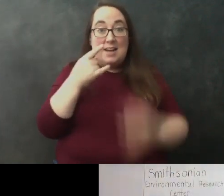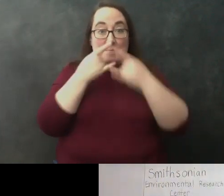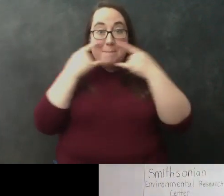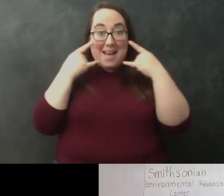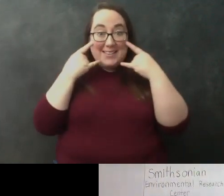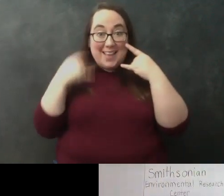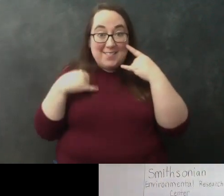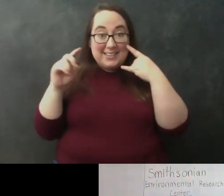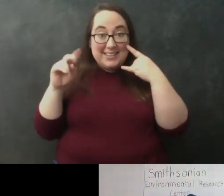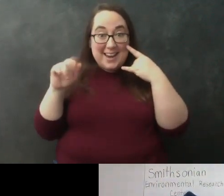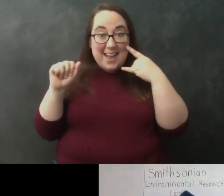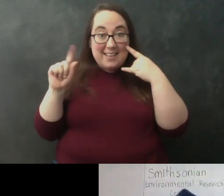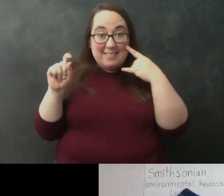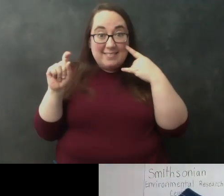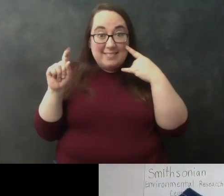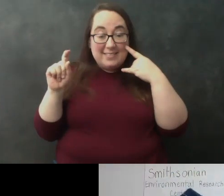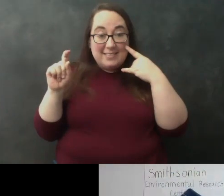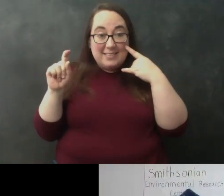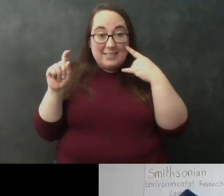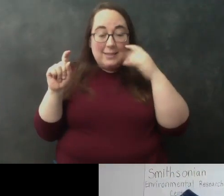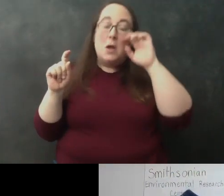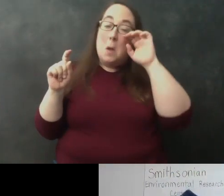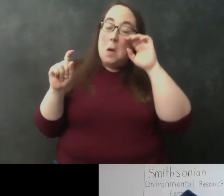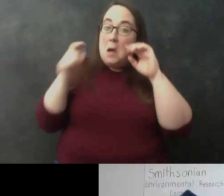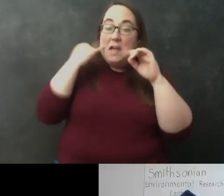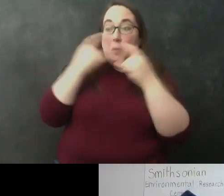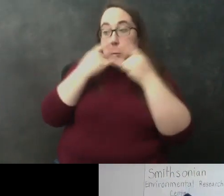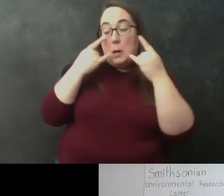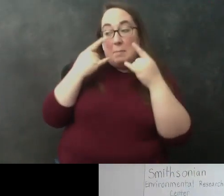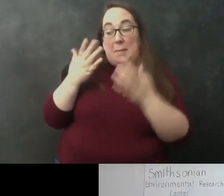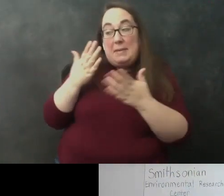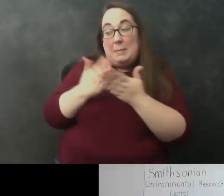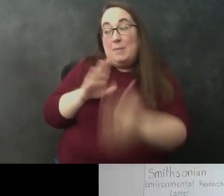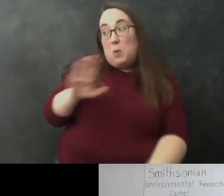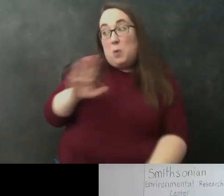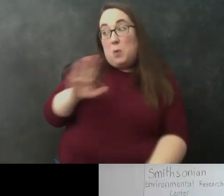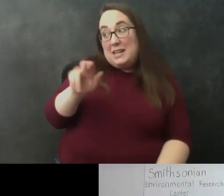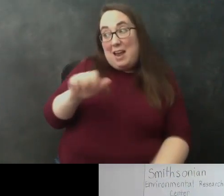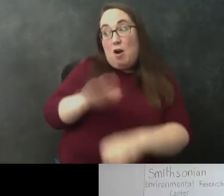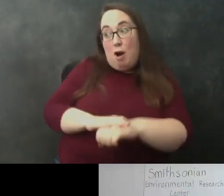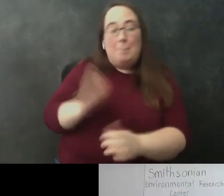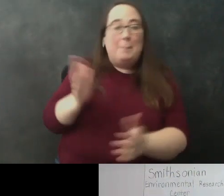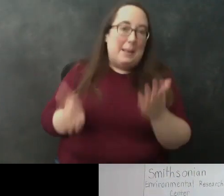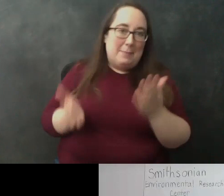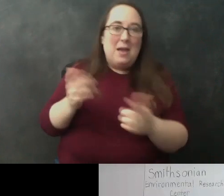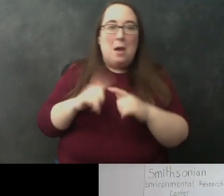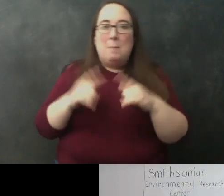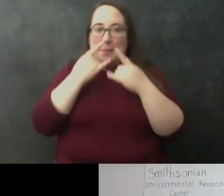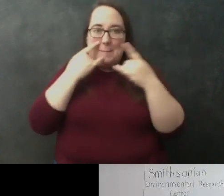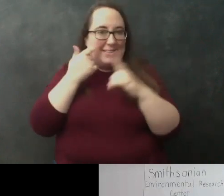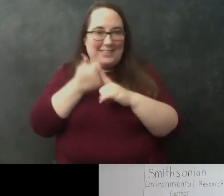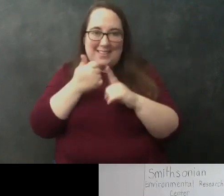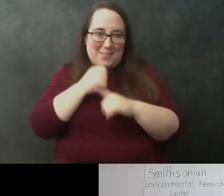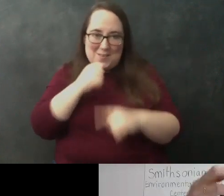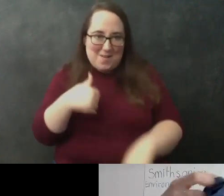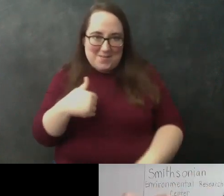my face mask have dna well if you were wearing it it might have some of your dna that came off on it but the mask itself does not have dna